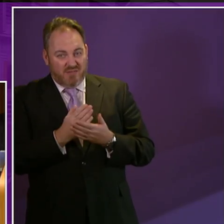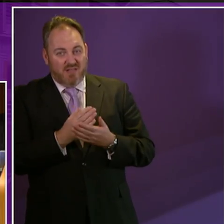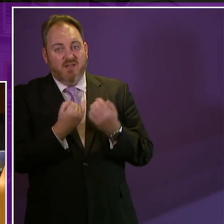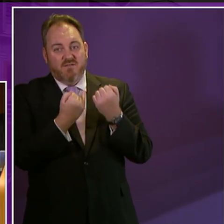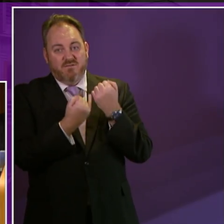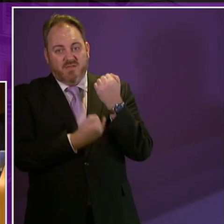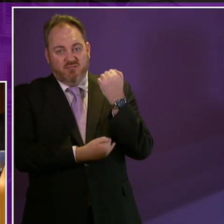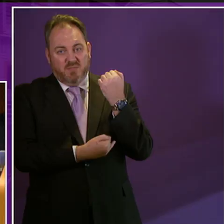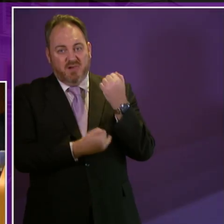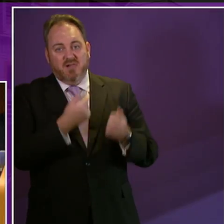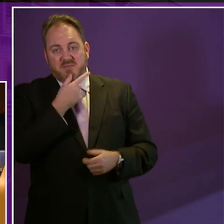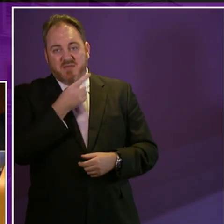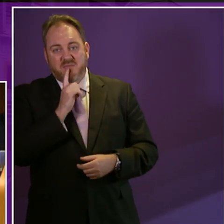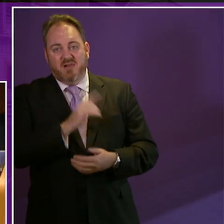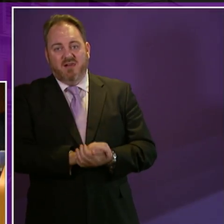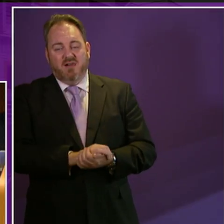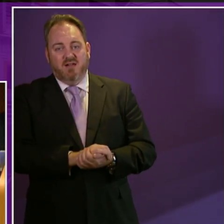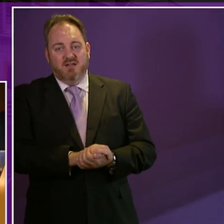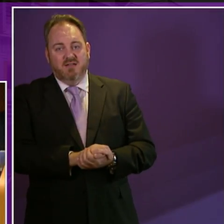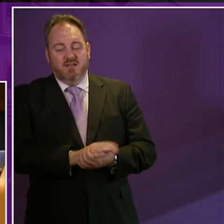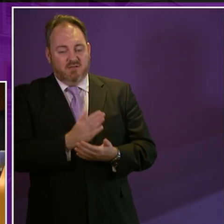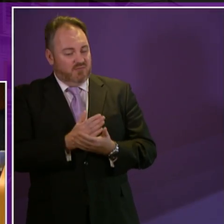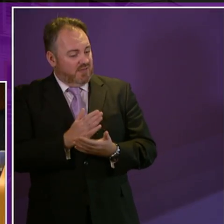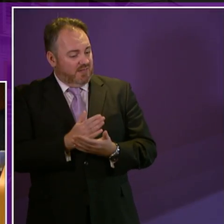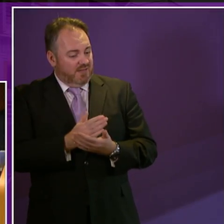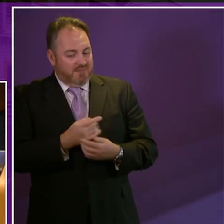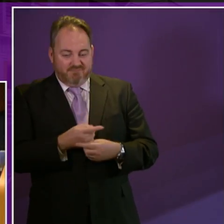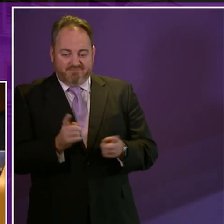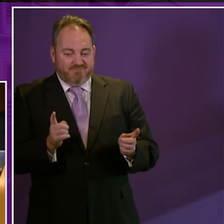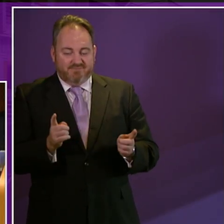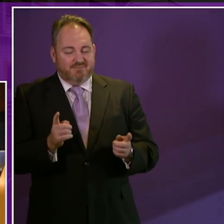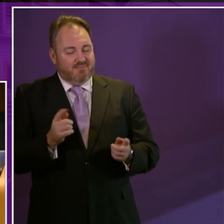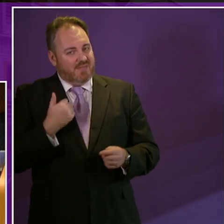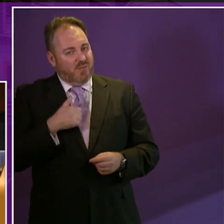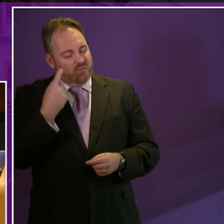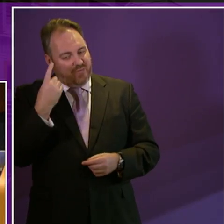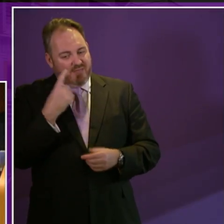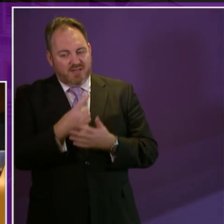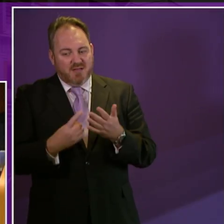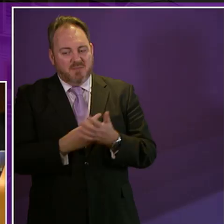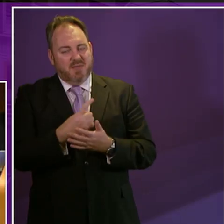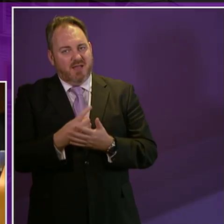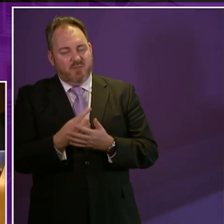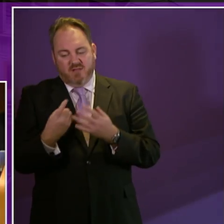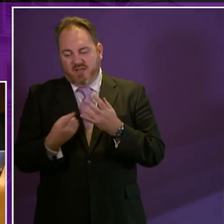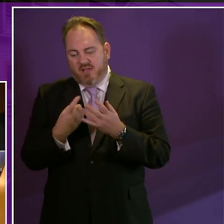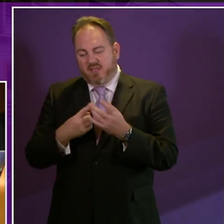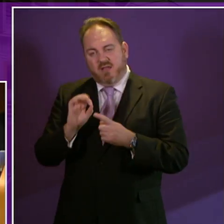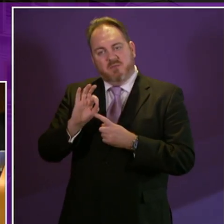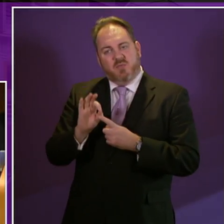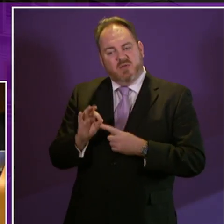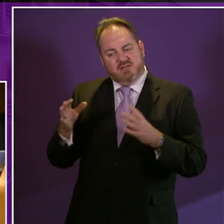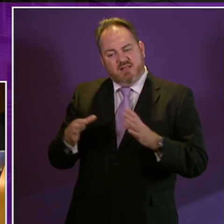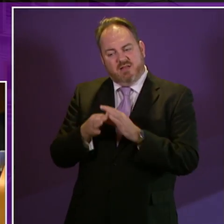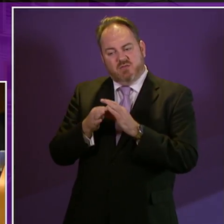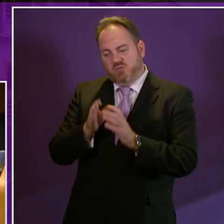in society and I also wanted to just reflect on the points that have been raised about self-directed